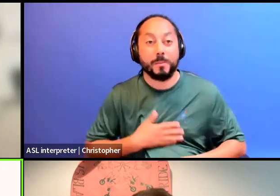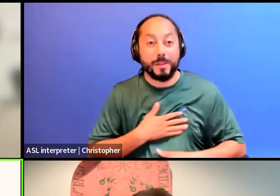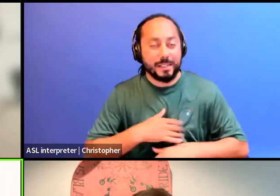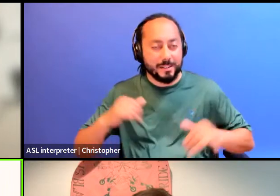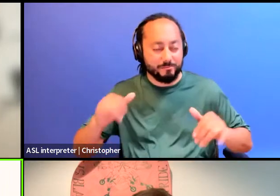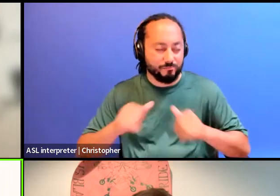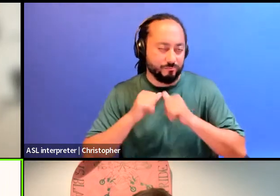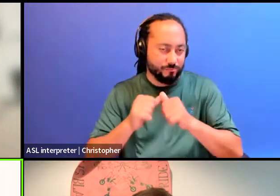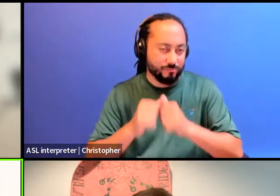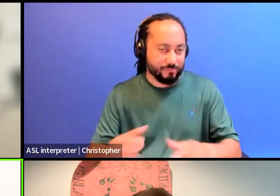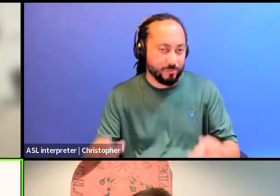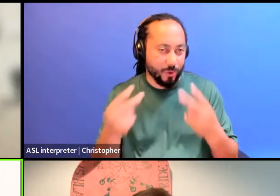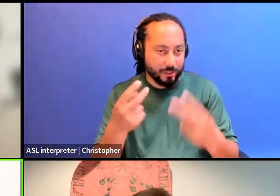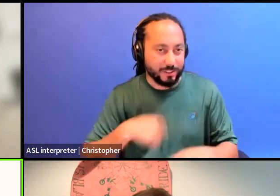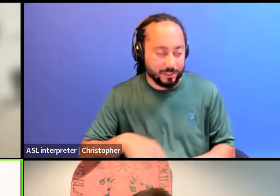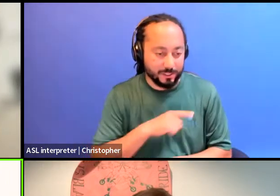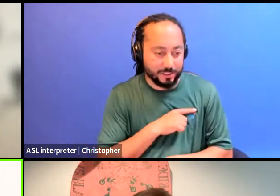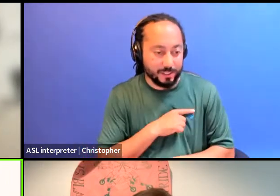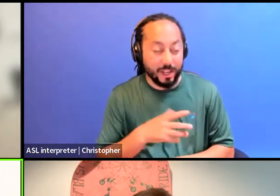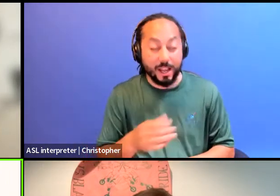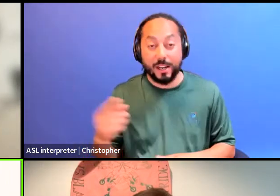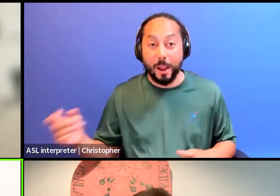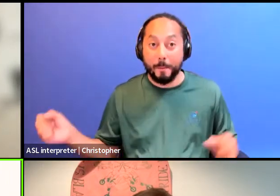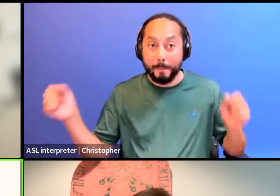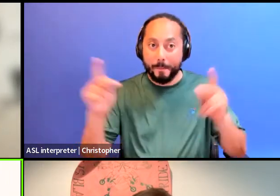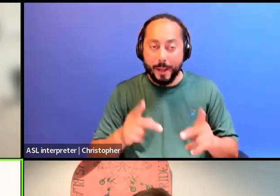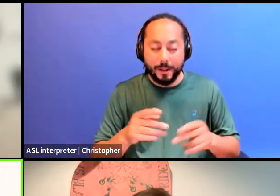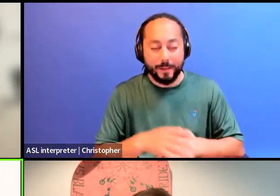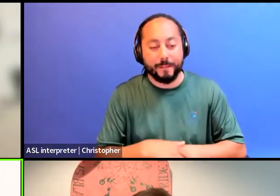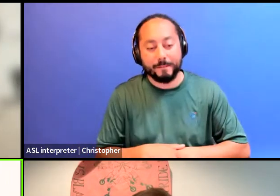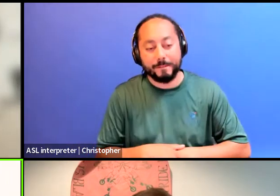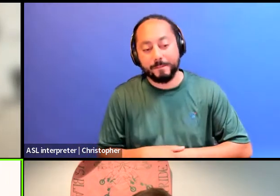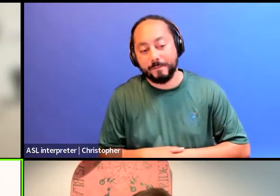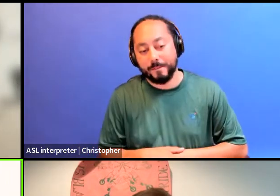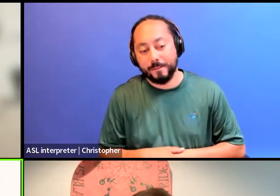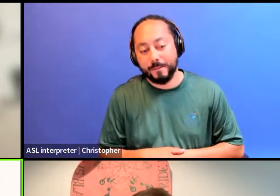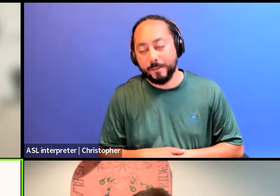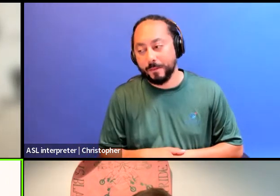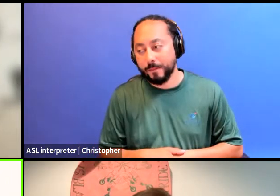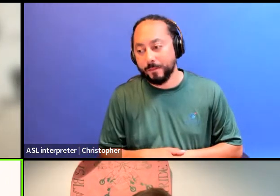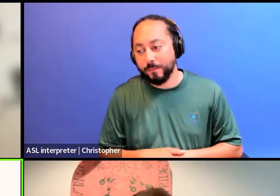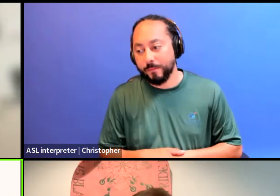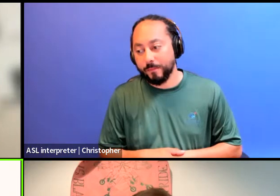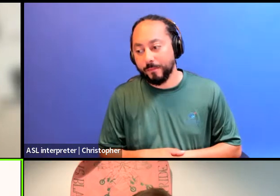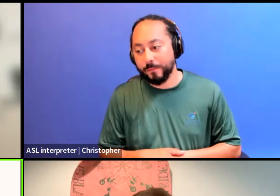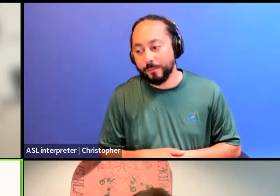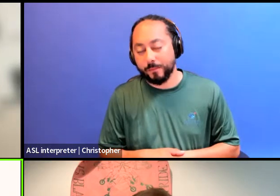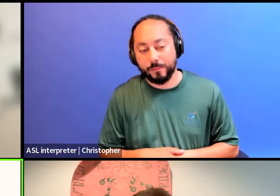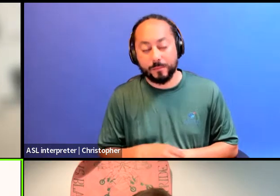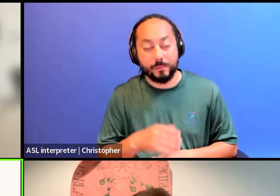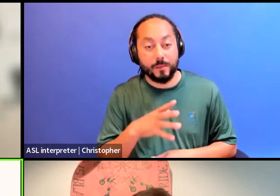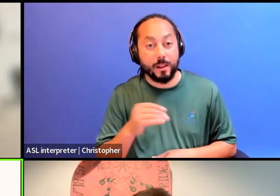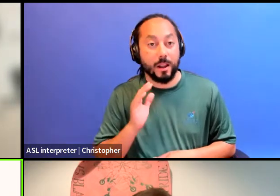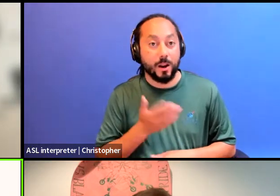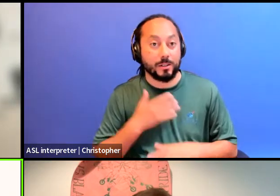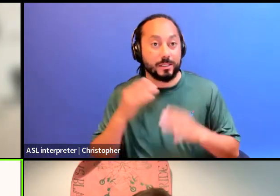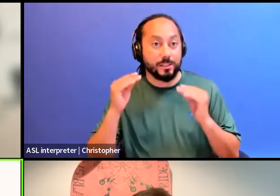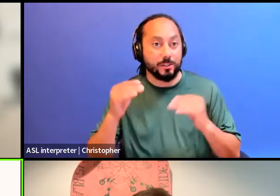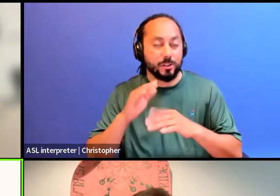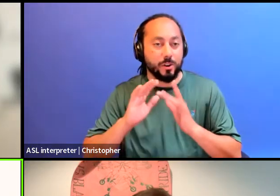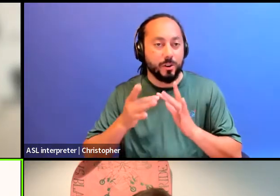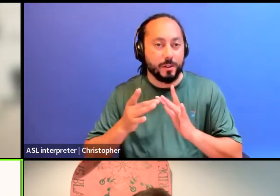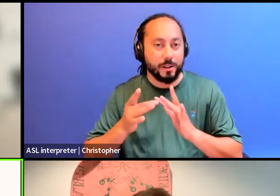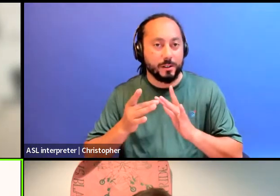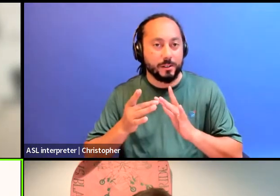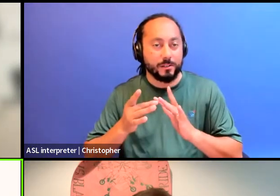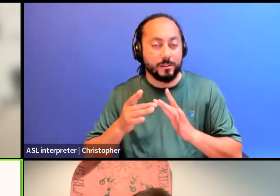and come back and our teachings will be online on YouTube. It can be